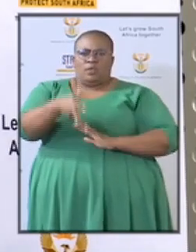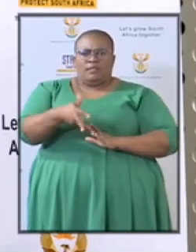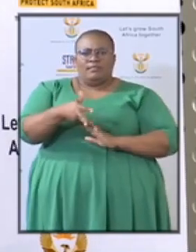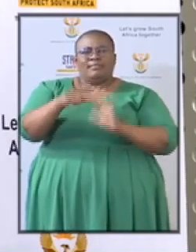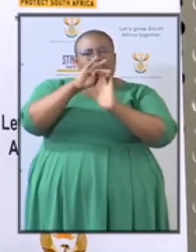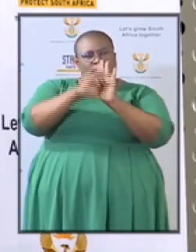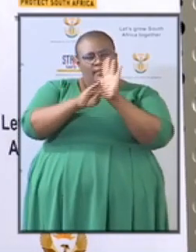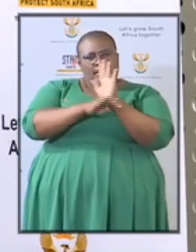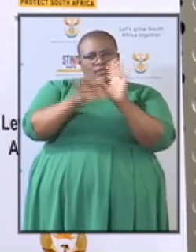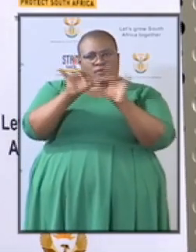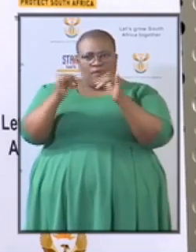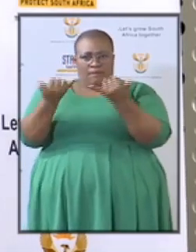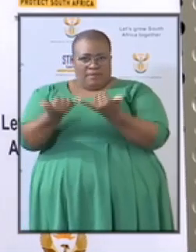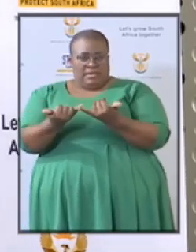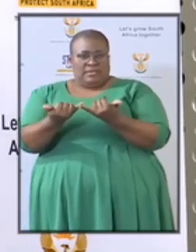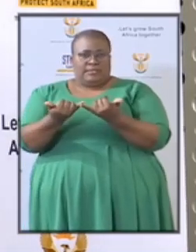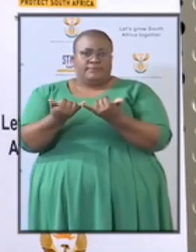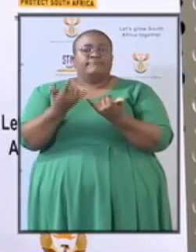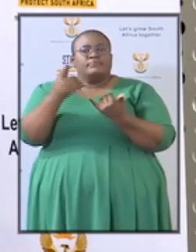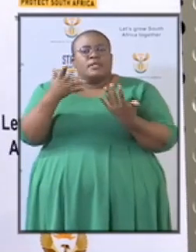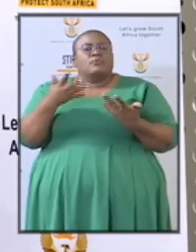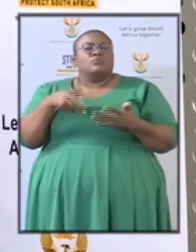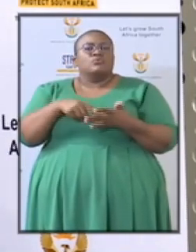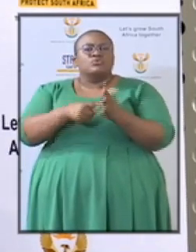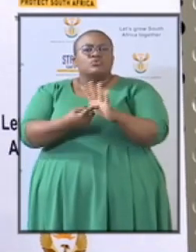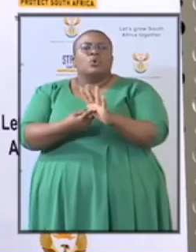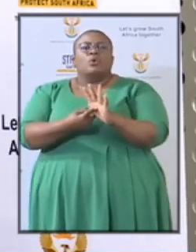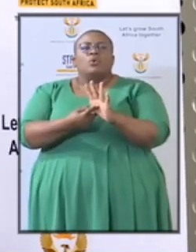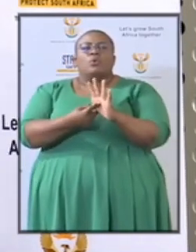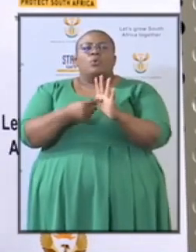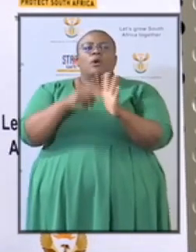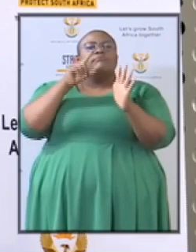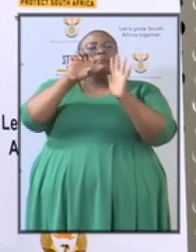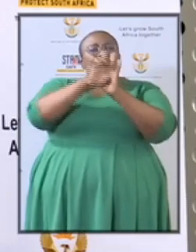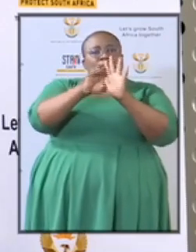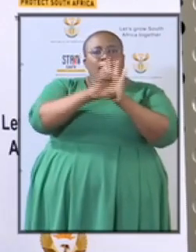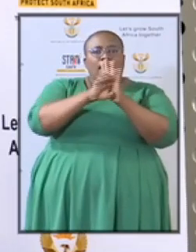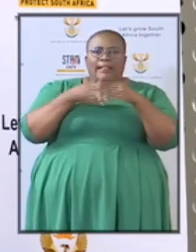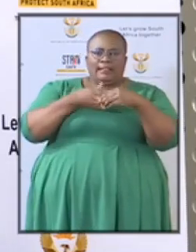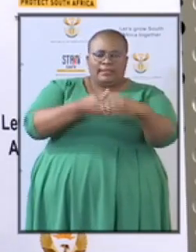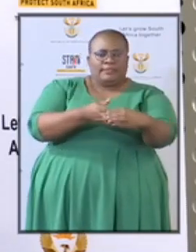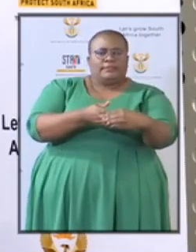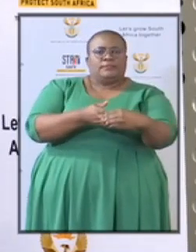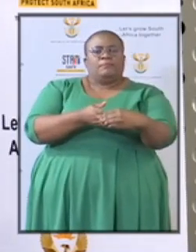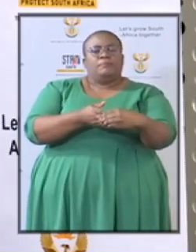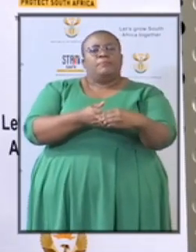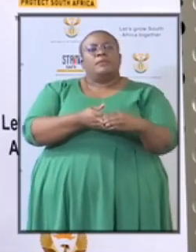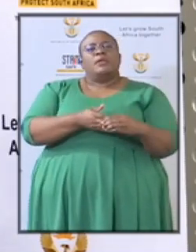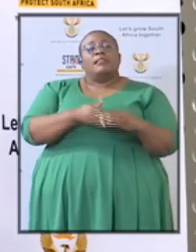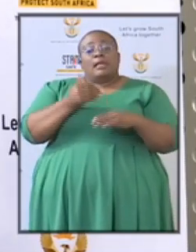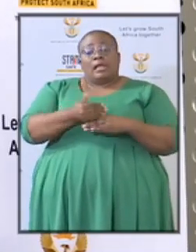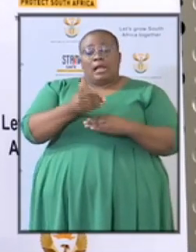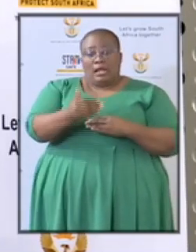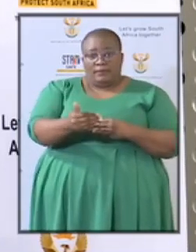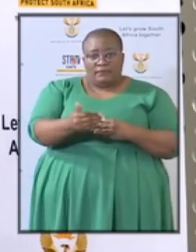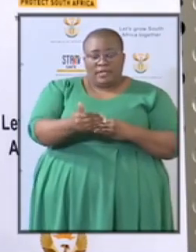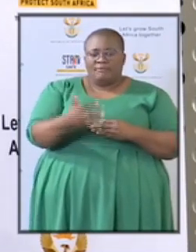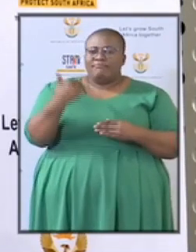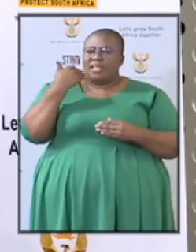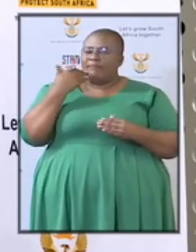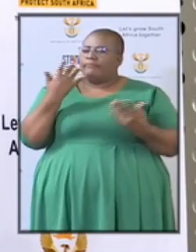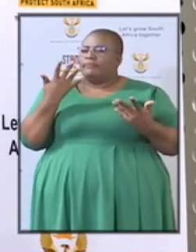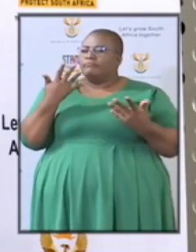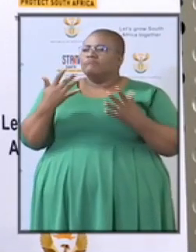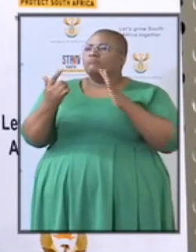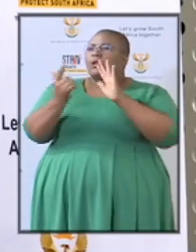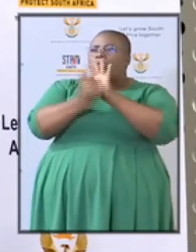transparency, and ethical leadership. Because from that step, law enforcement agencies, if there is any suspicion or